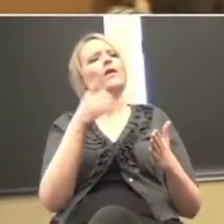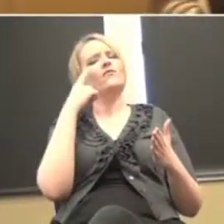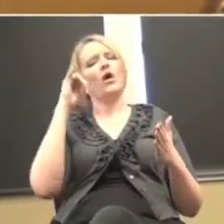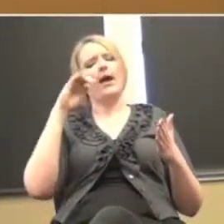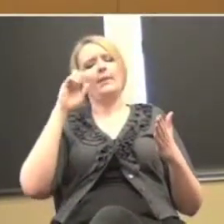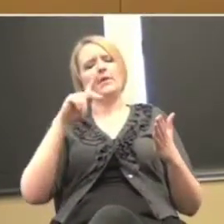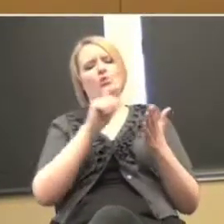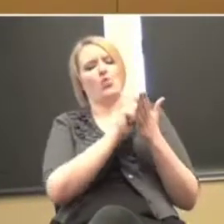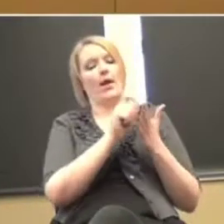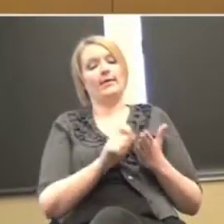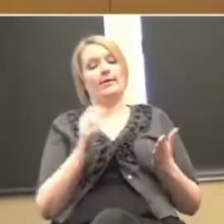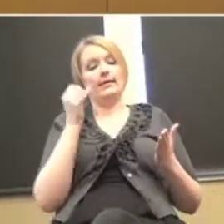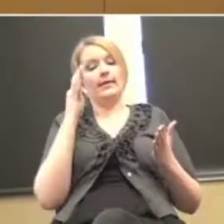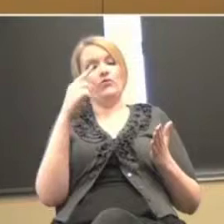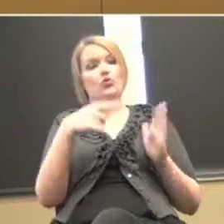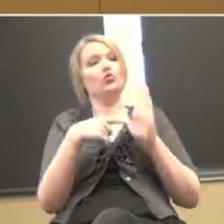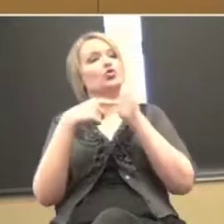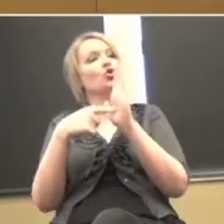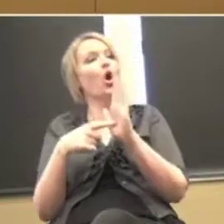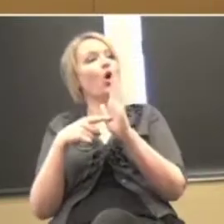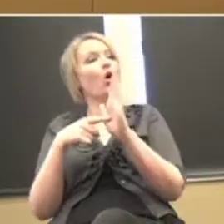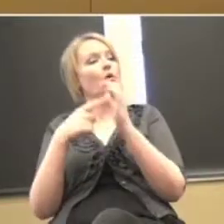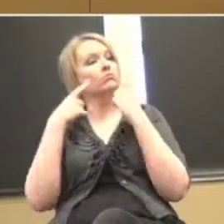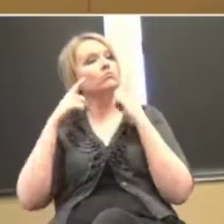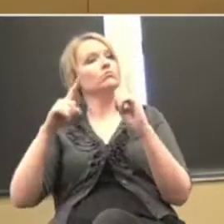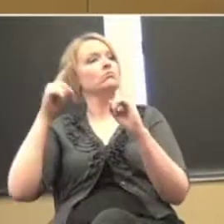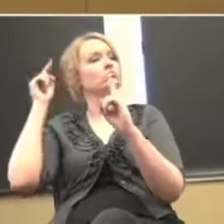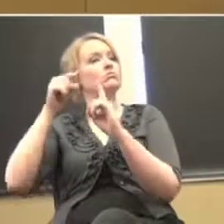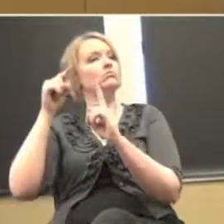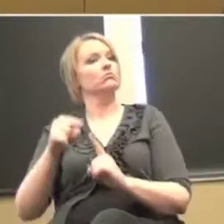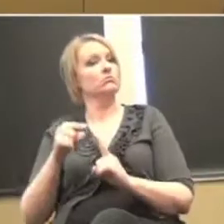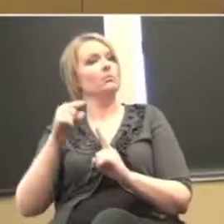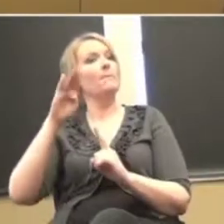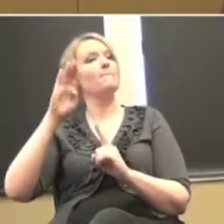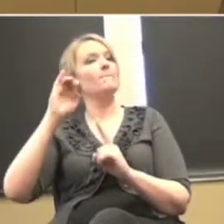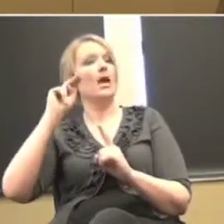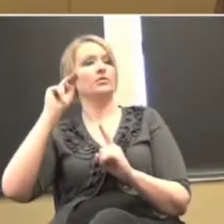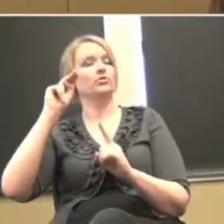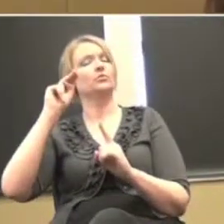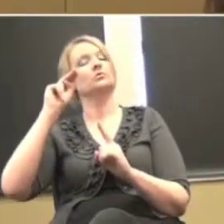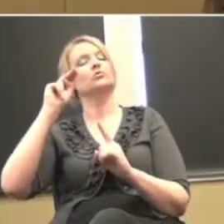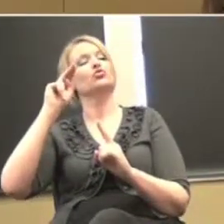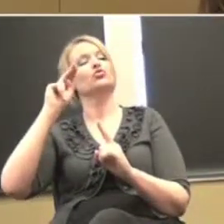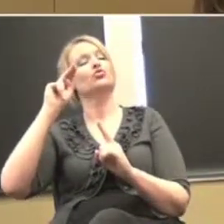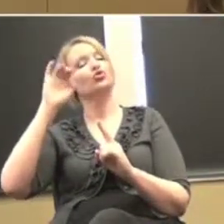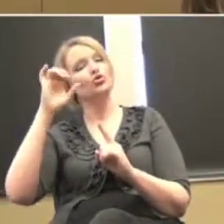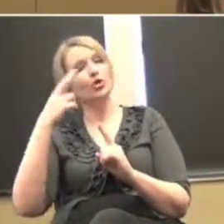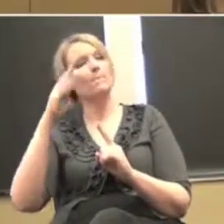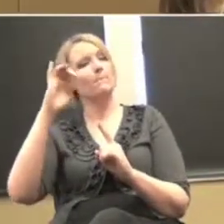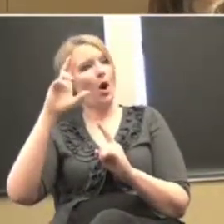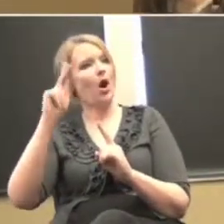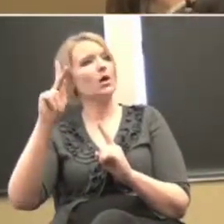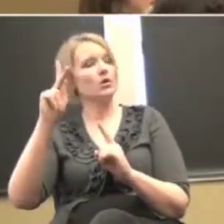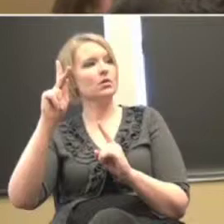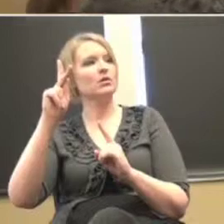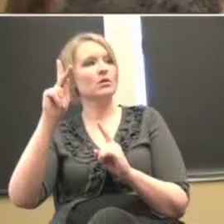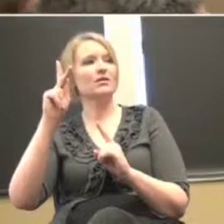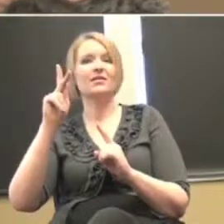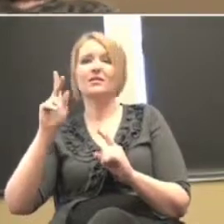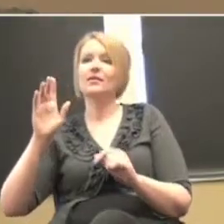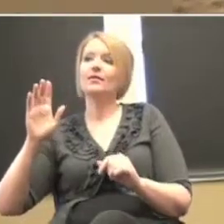you're able to show that they made the benchmarks and you're able to show that they... It's their right to have the accommodations.